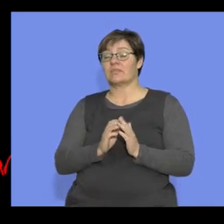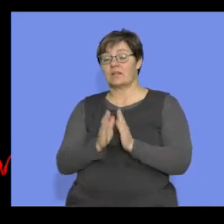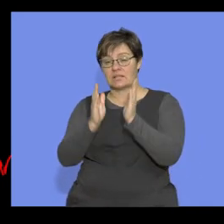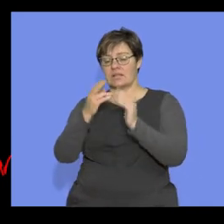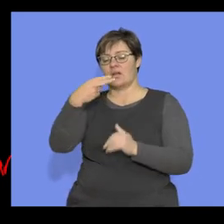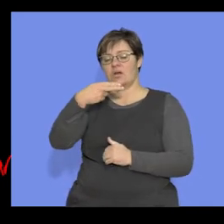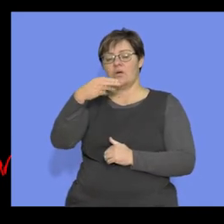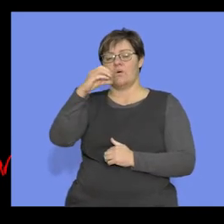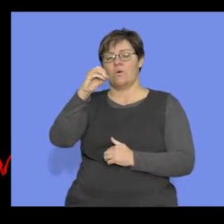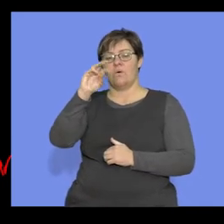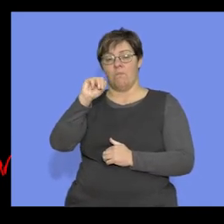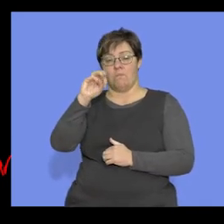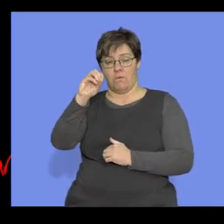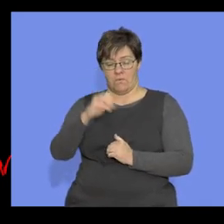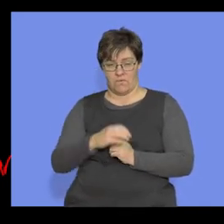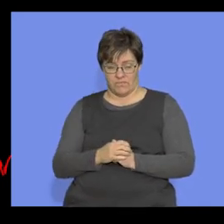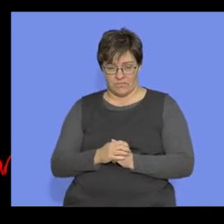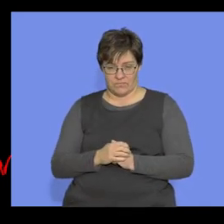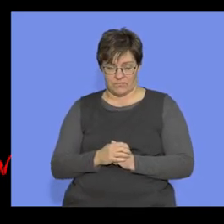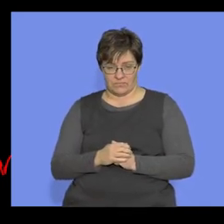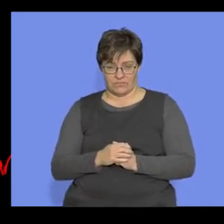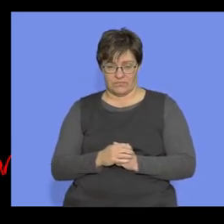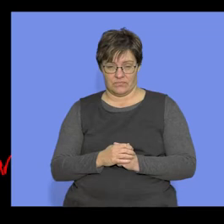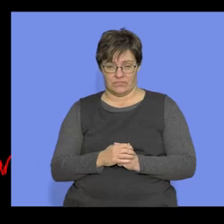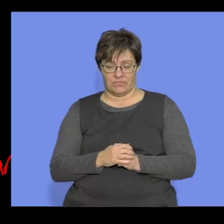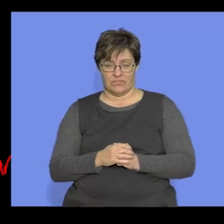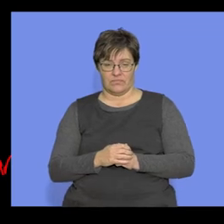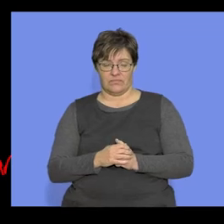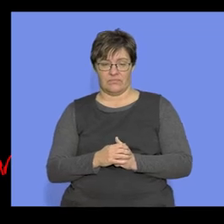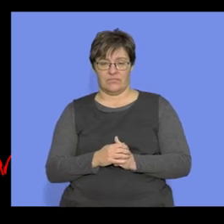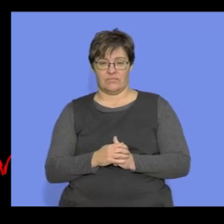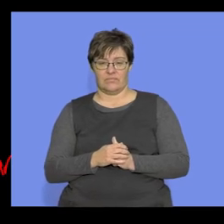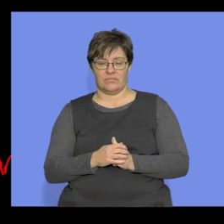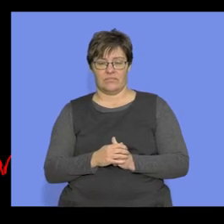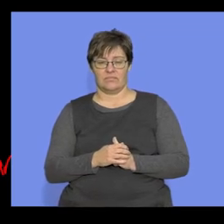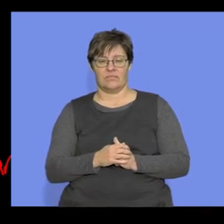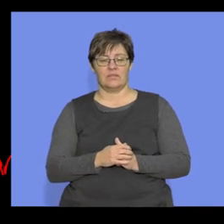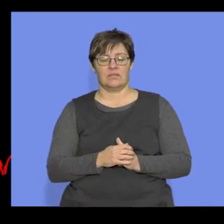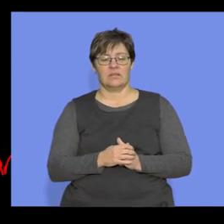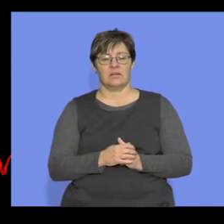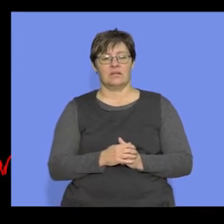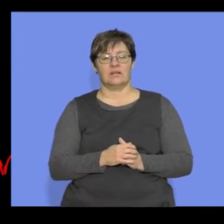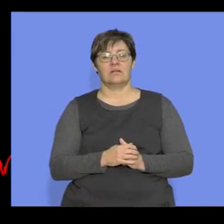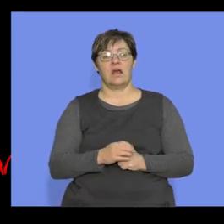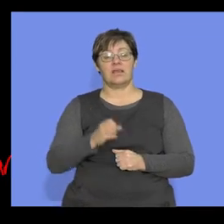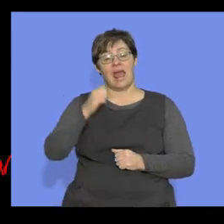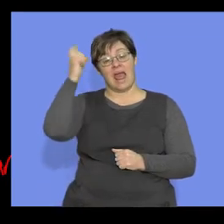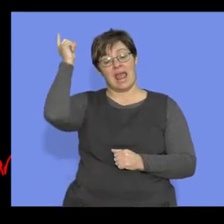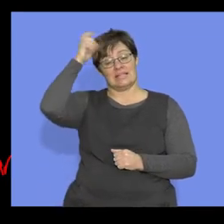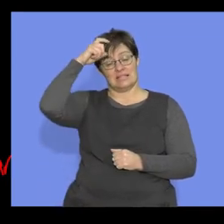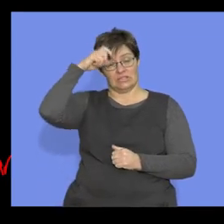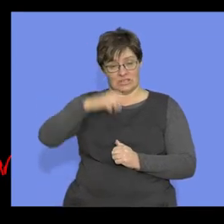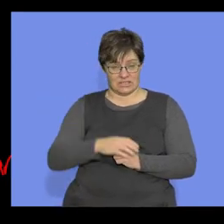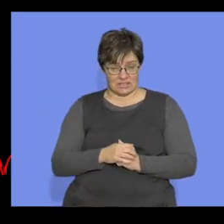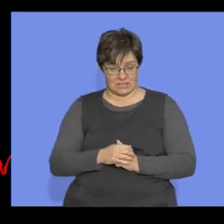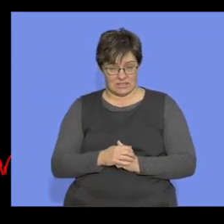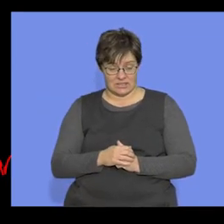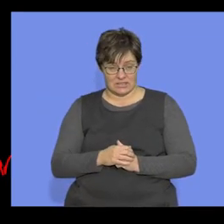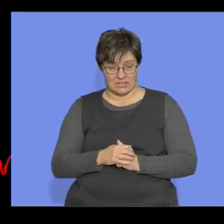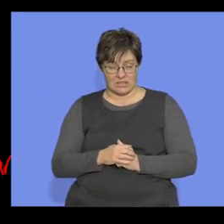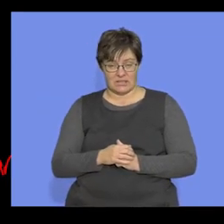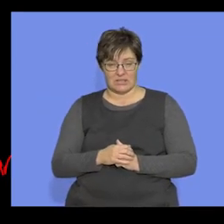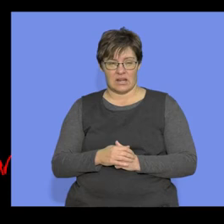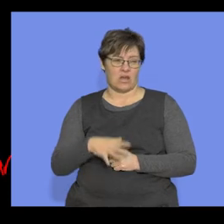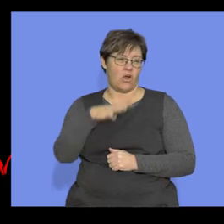at are the homos, all right? Homo means the same as. Homo also means intelligent. It's the same